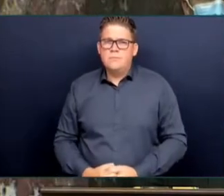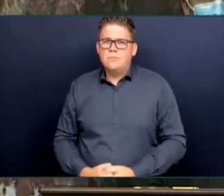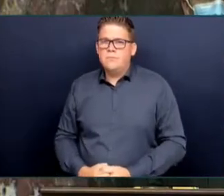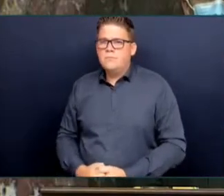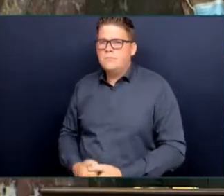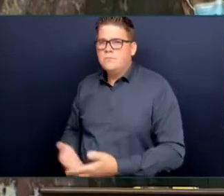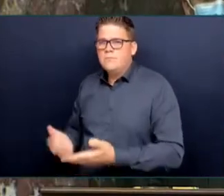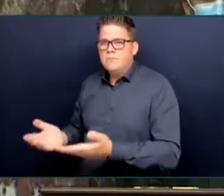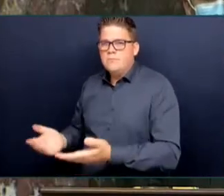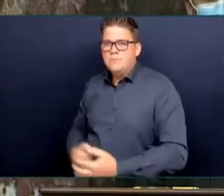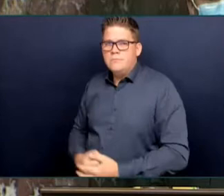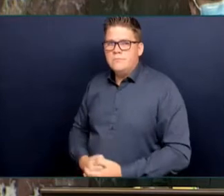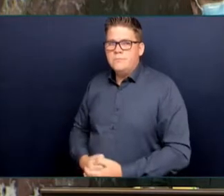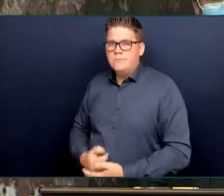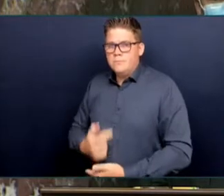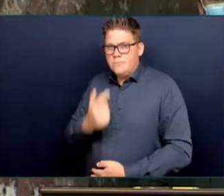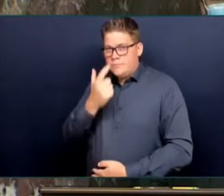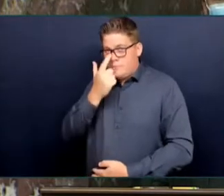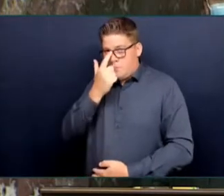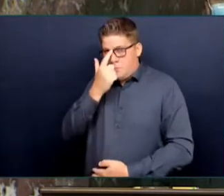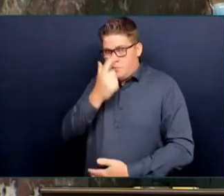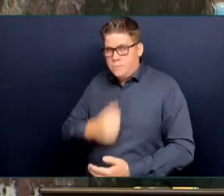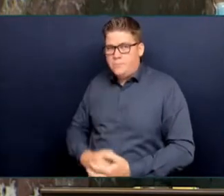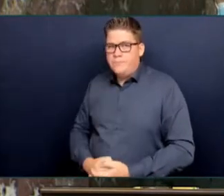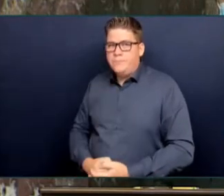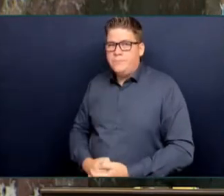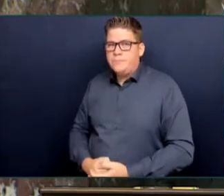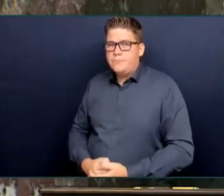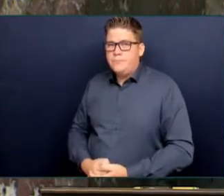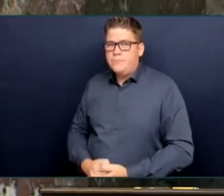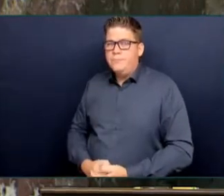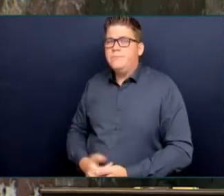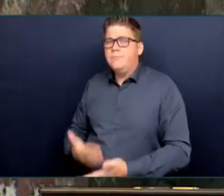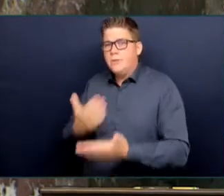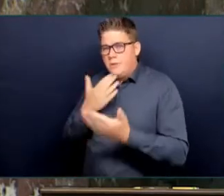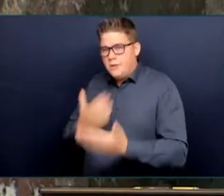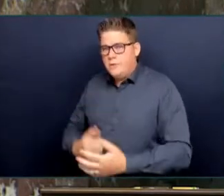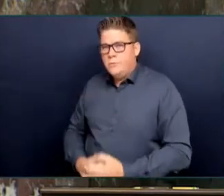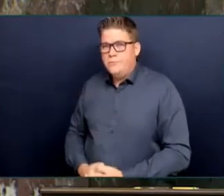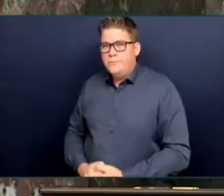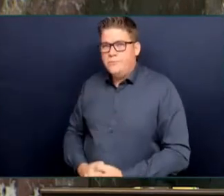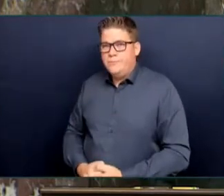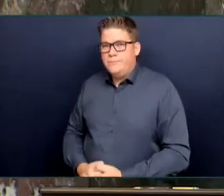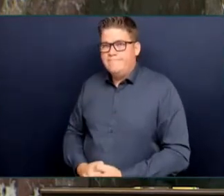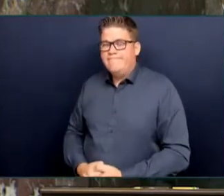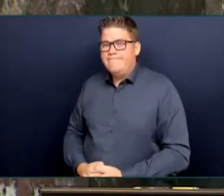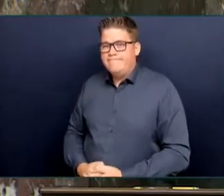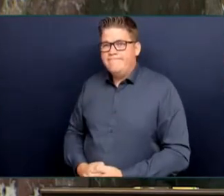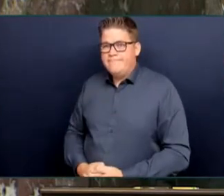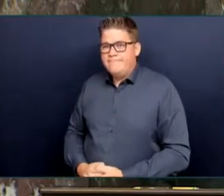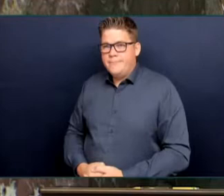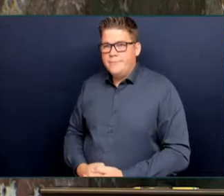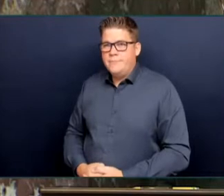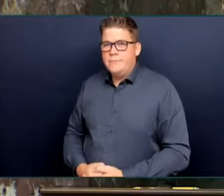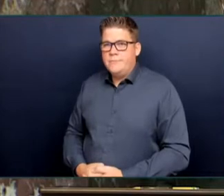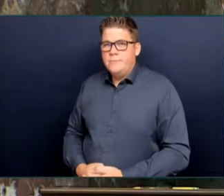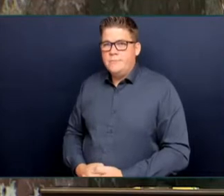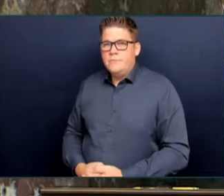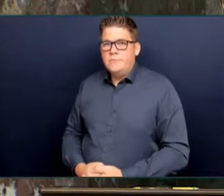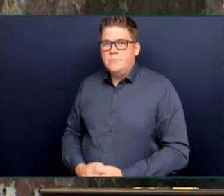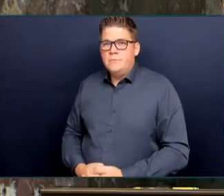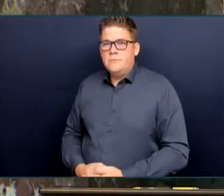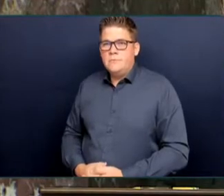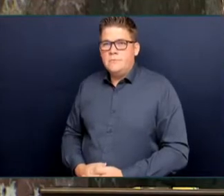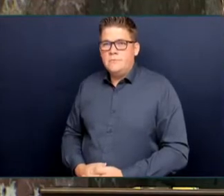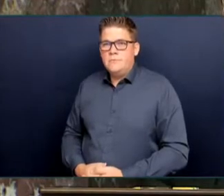I think it's really important that we put the emphasis on the things that need to be done to address the conflict rather than simply calling out each other